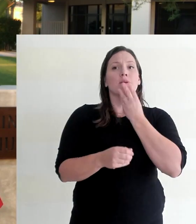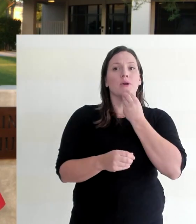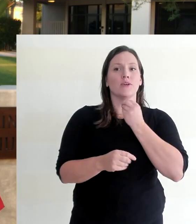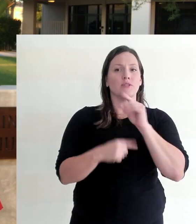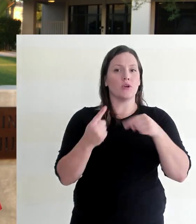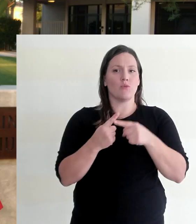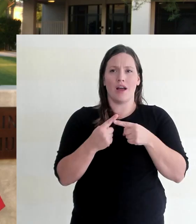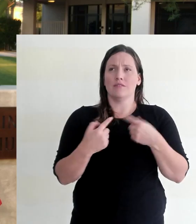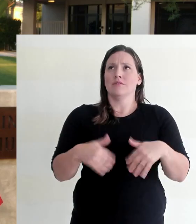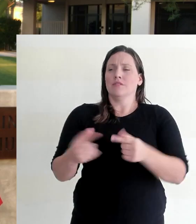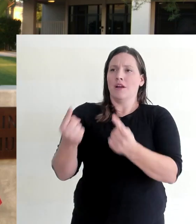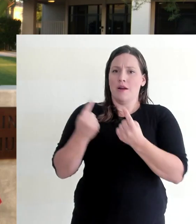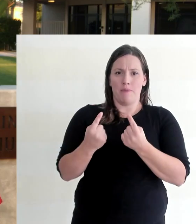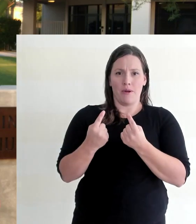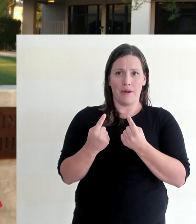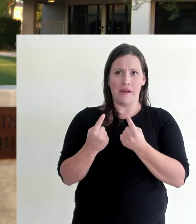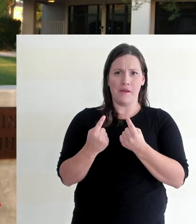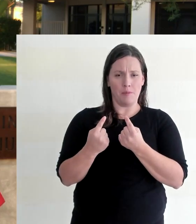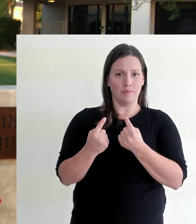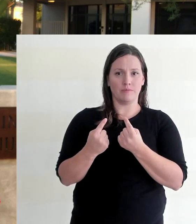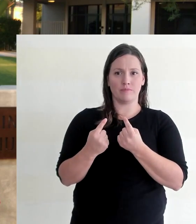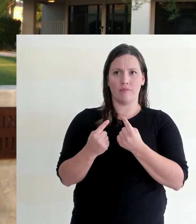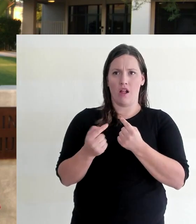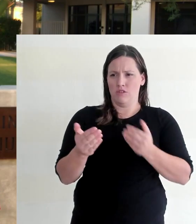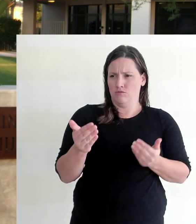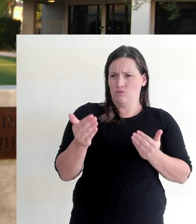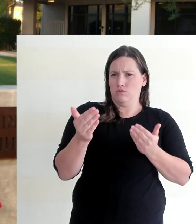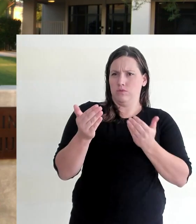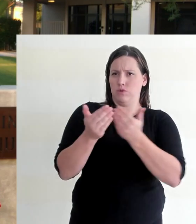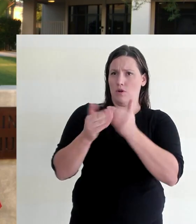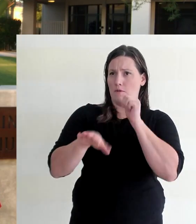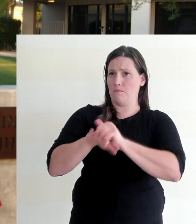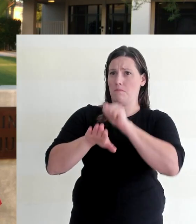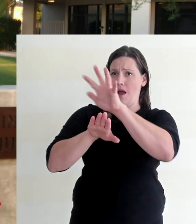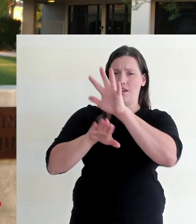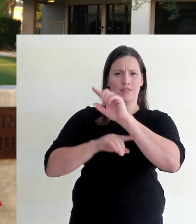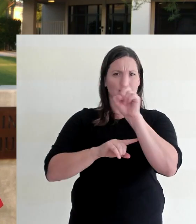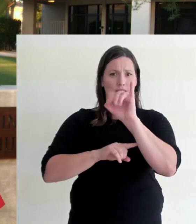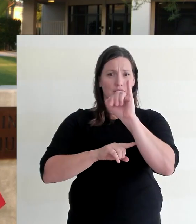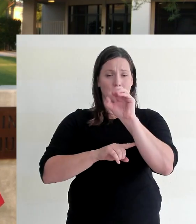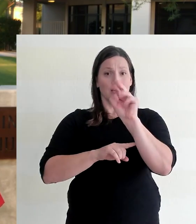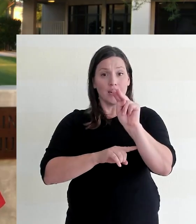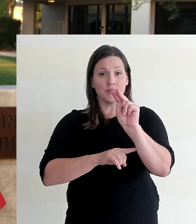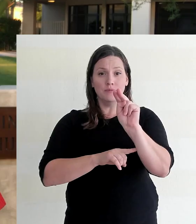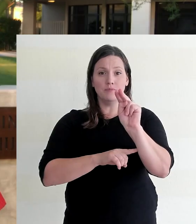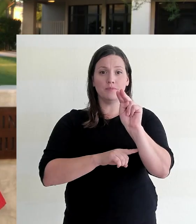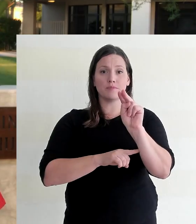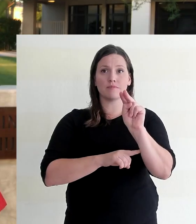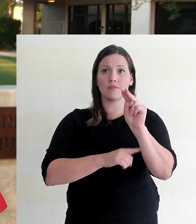that when we gather for worship, we come near to Mount Zion, to the heavenly Jerusalem,